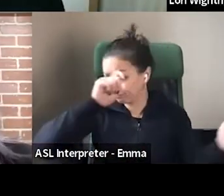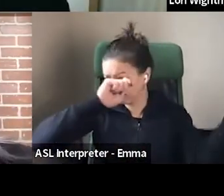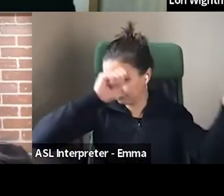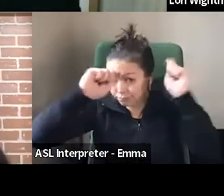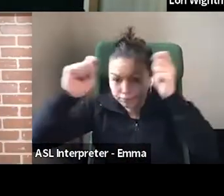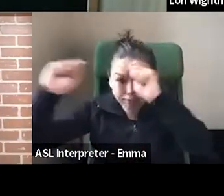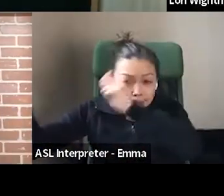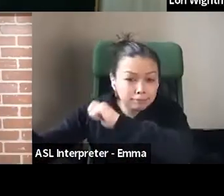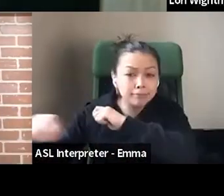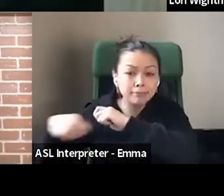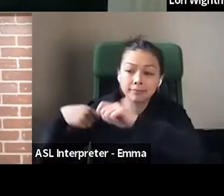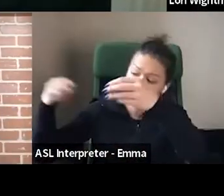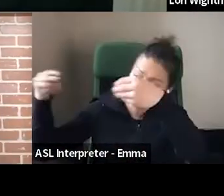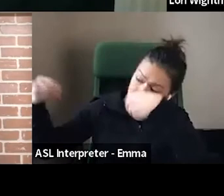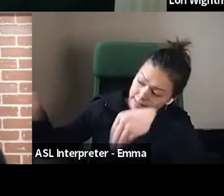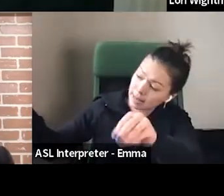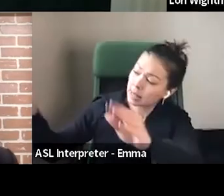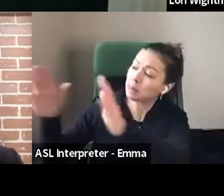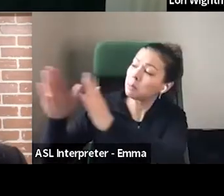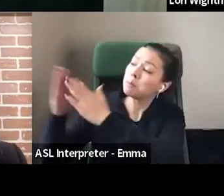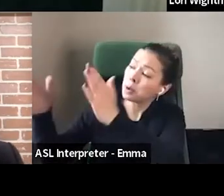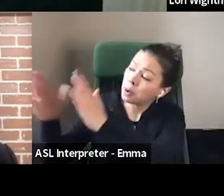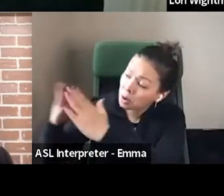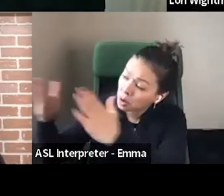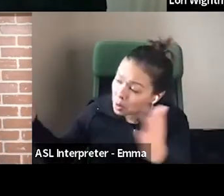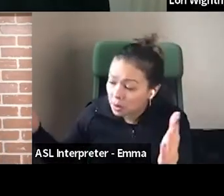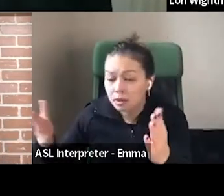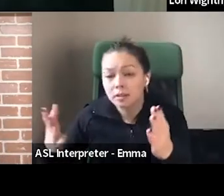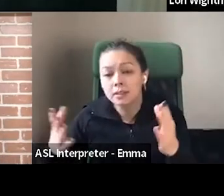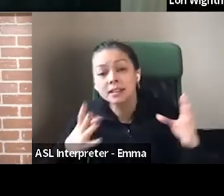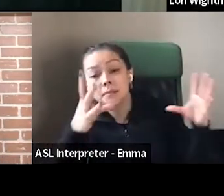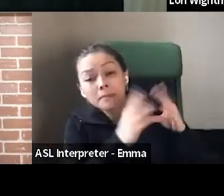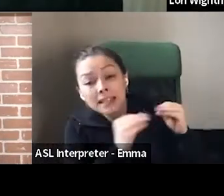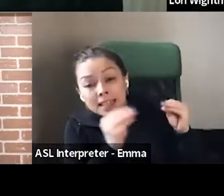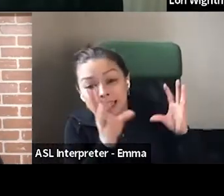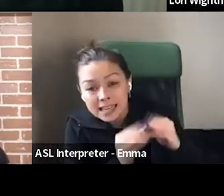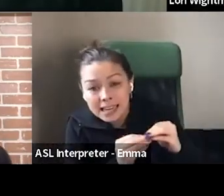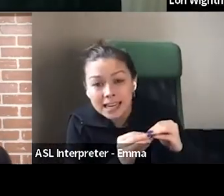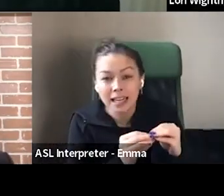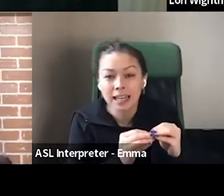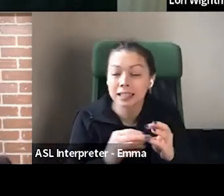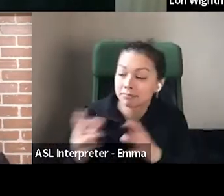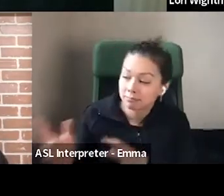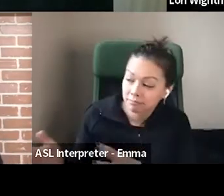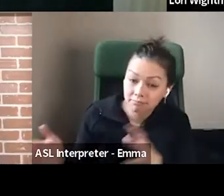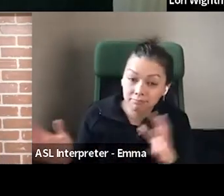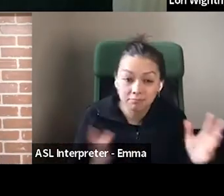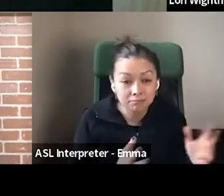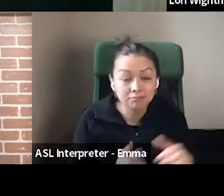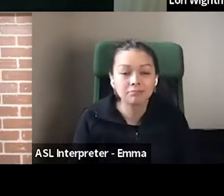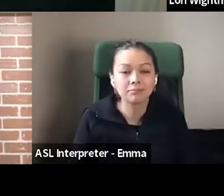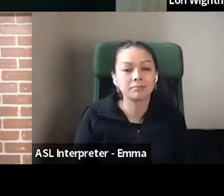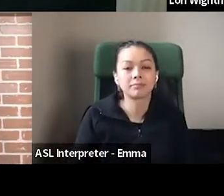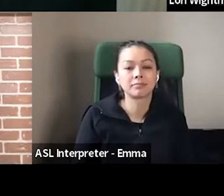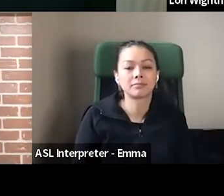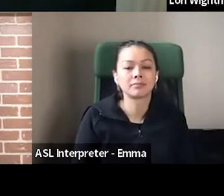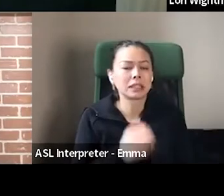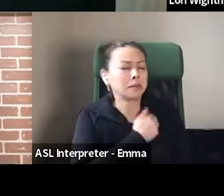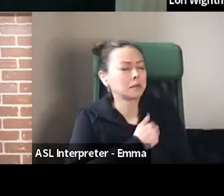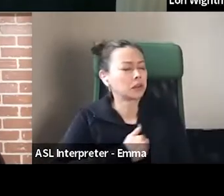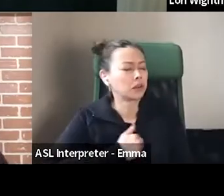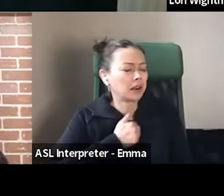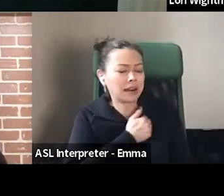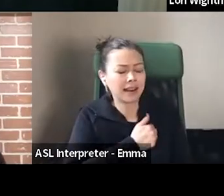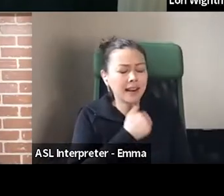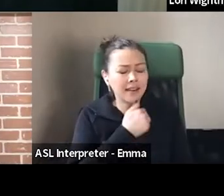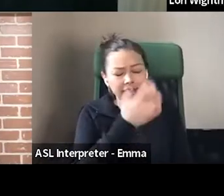I forgot I was on, I was on, on mute. Sorry, Stacey. I think Stacey, you are done. I am done.